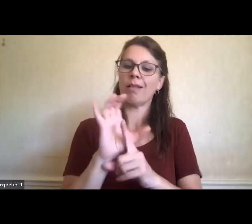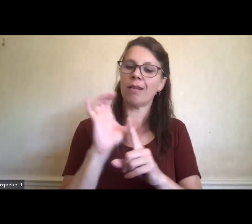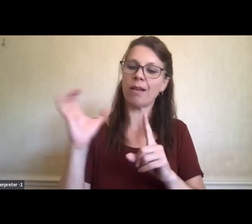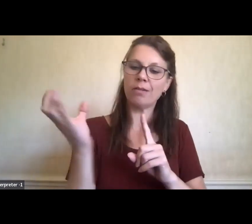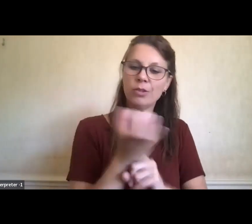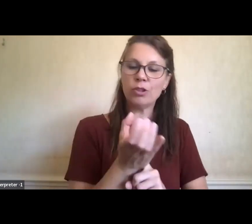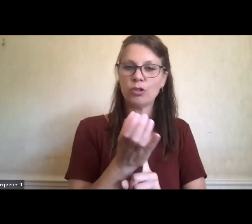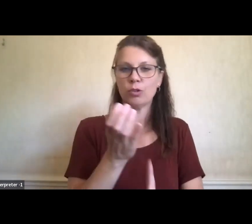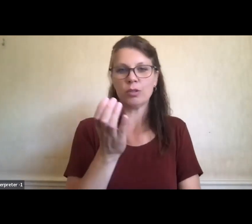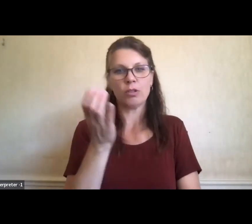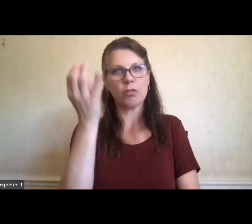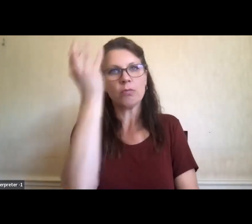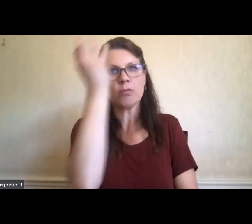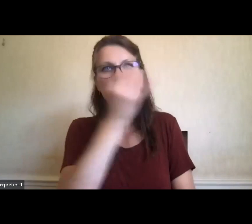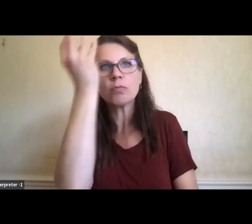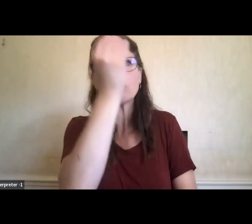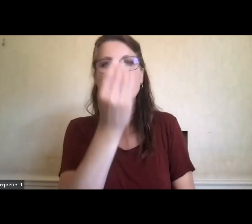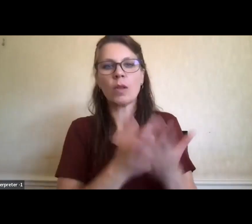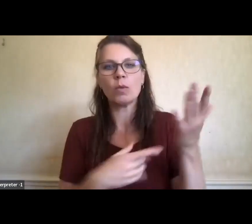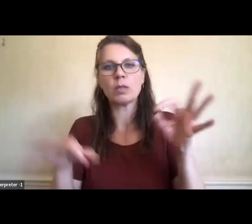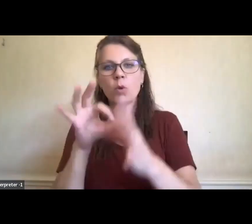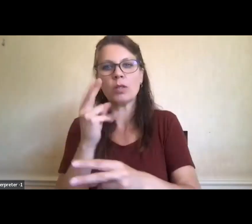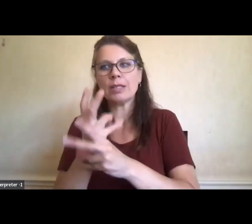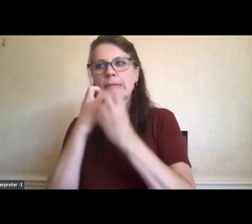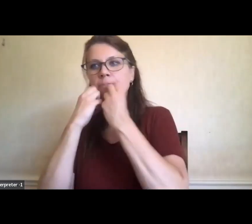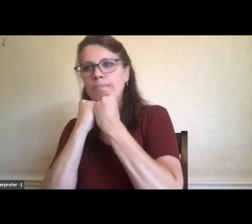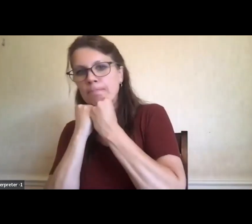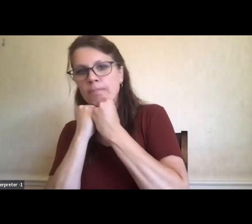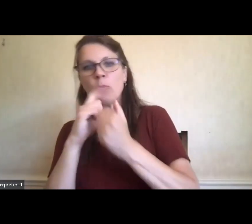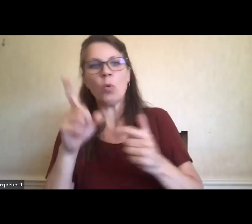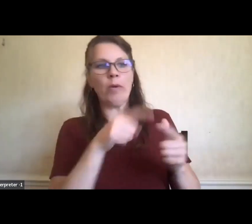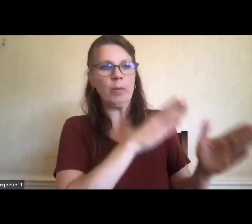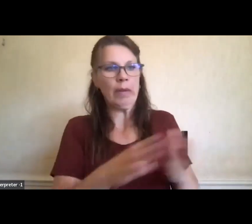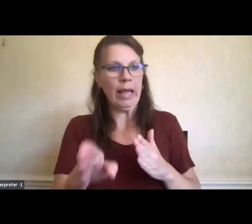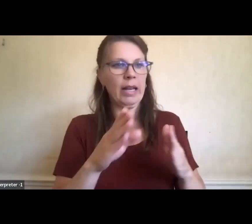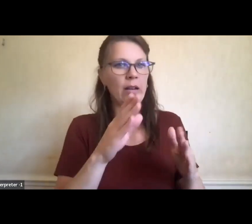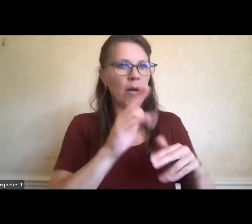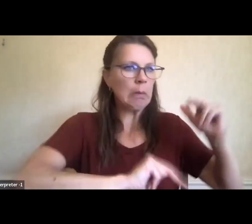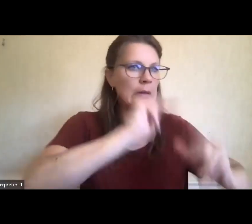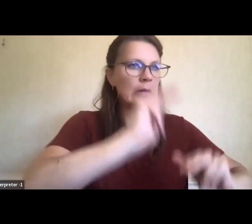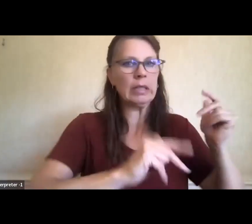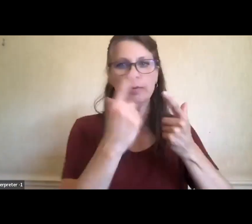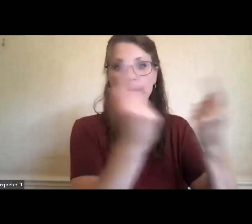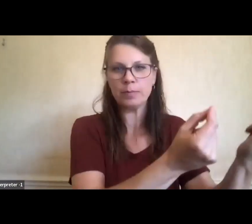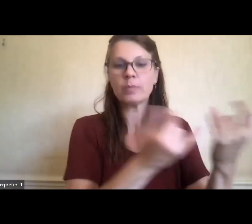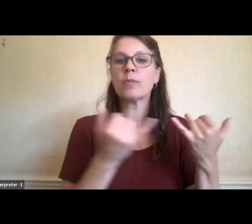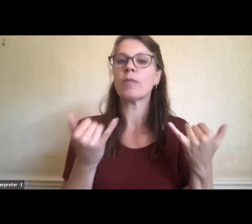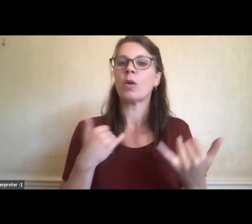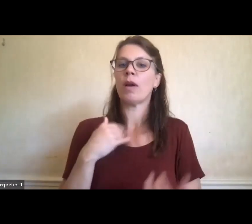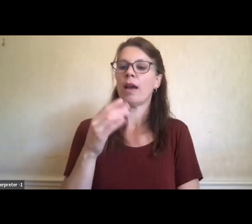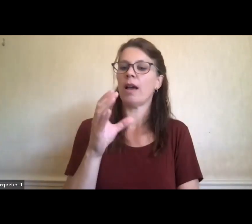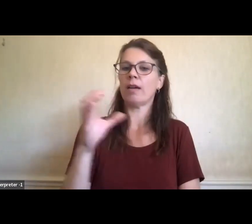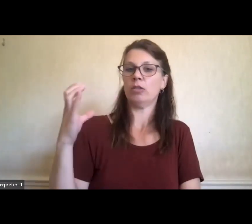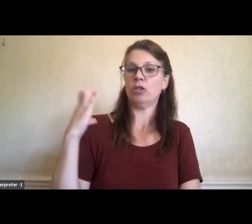thought of for the work ahead of us. And so we have with us, chief Dr. Frank Brown, from the